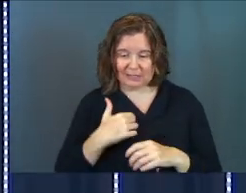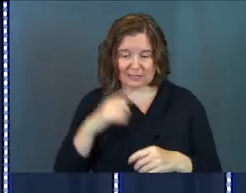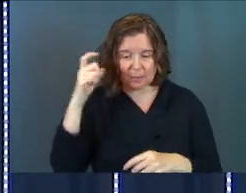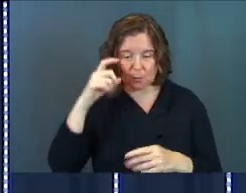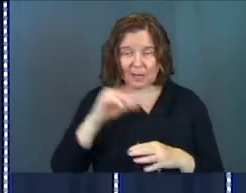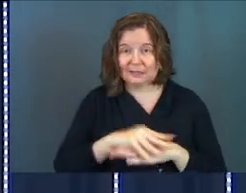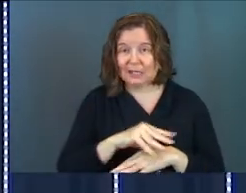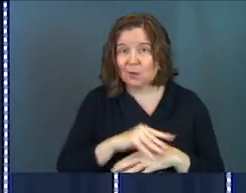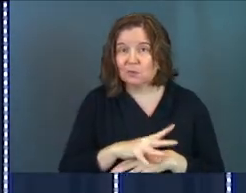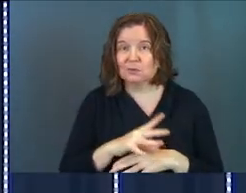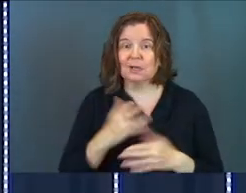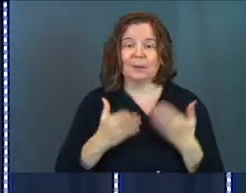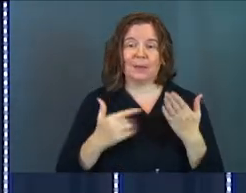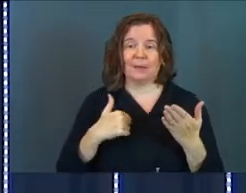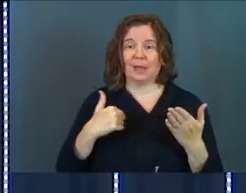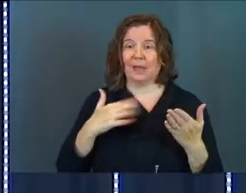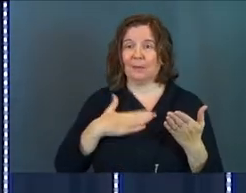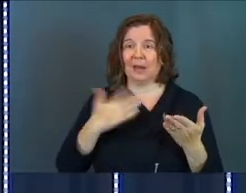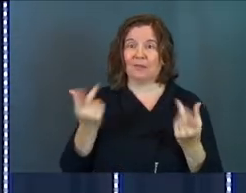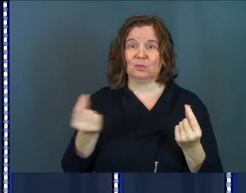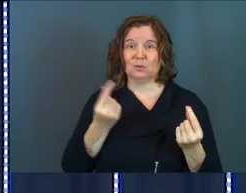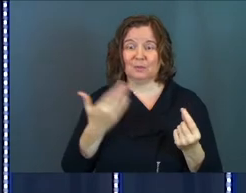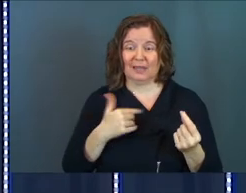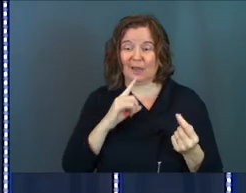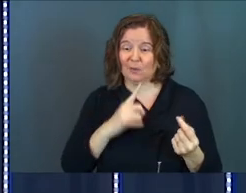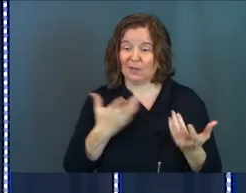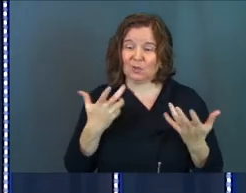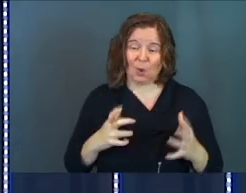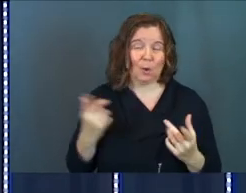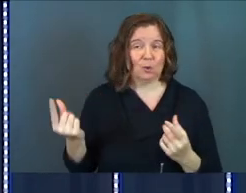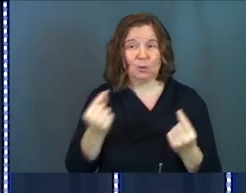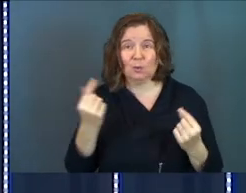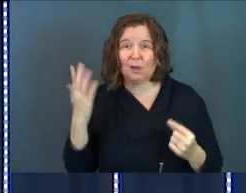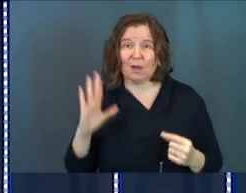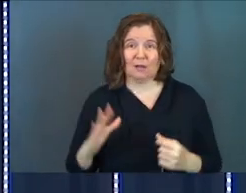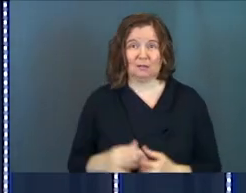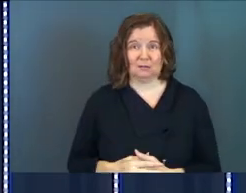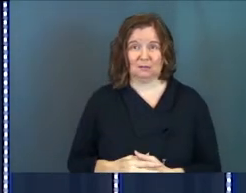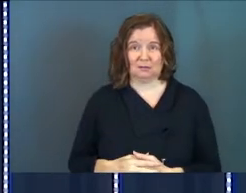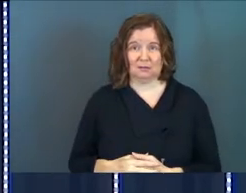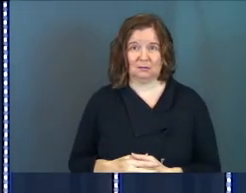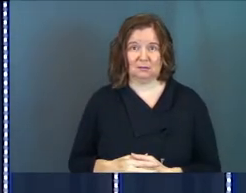some wise counsel, God. And maybe I might have to do some things that I really don't want to do, God.